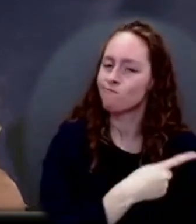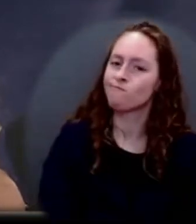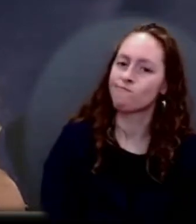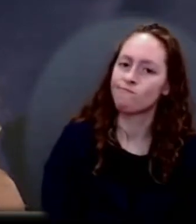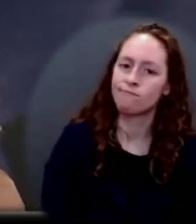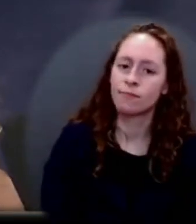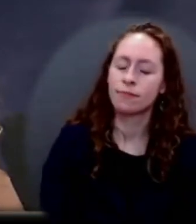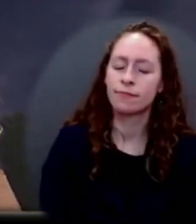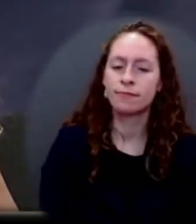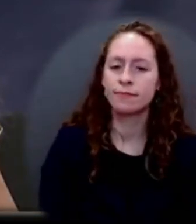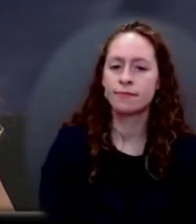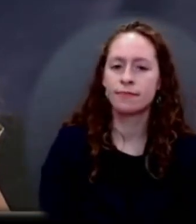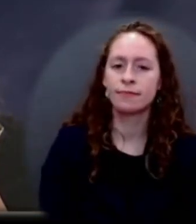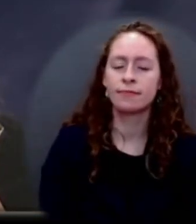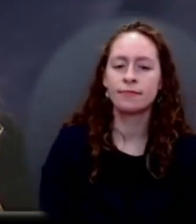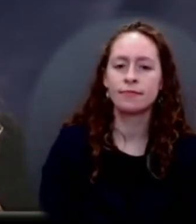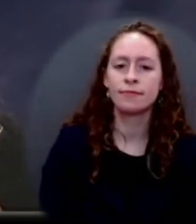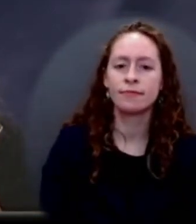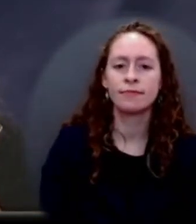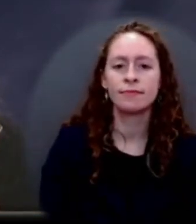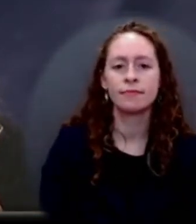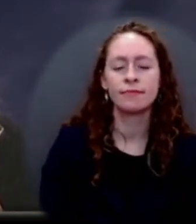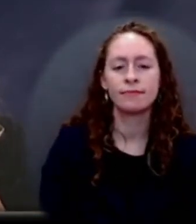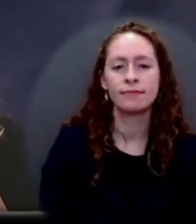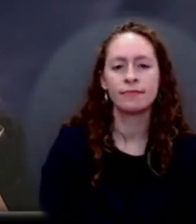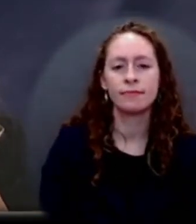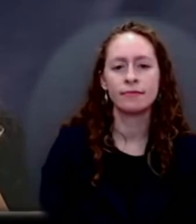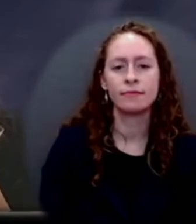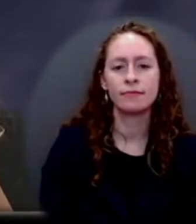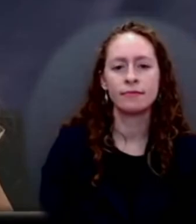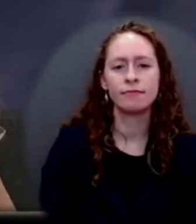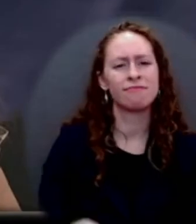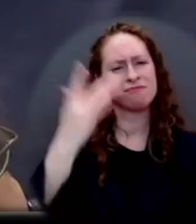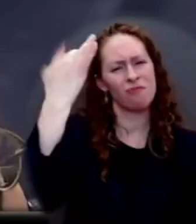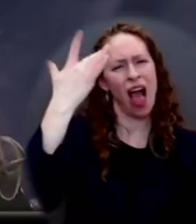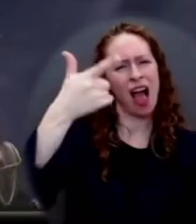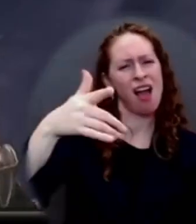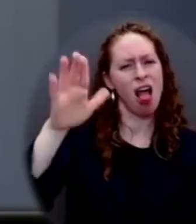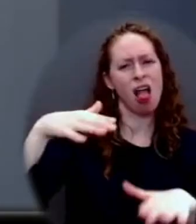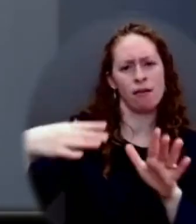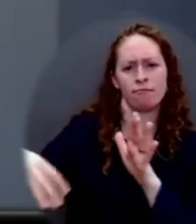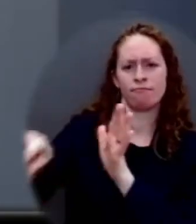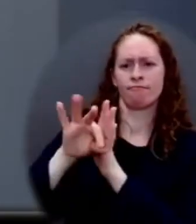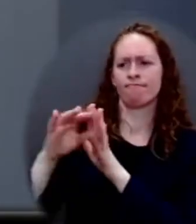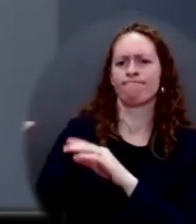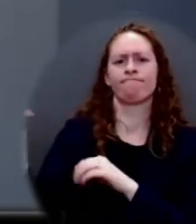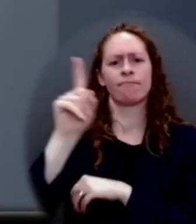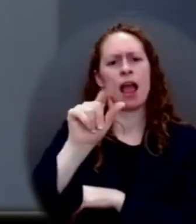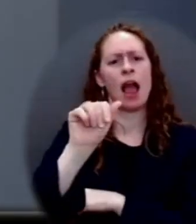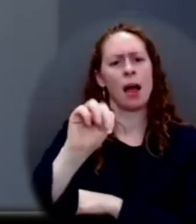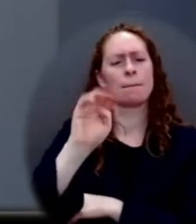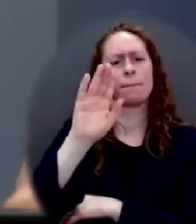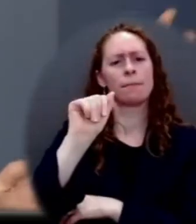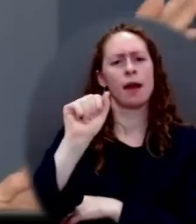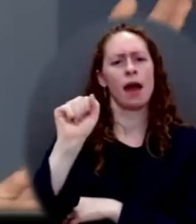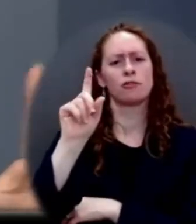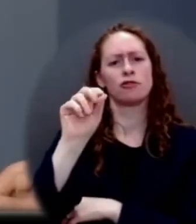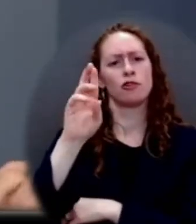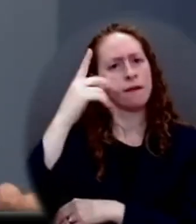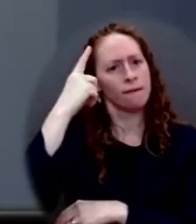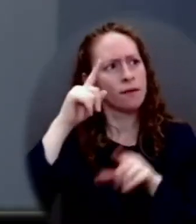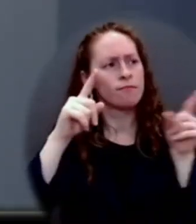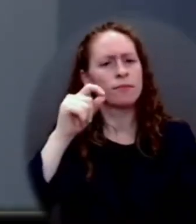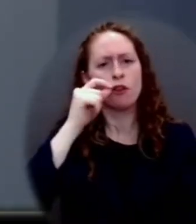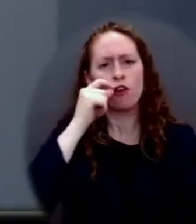not nominated an ambassador to Ukraine yet? And does he plan to do so soon? He absolutely plans to nominate an ambassador to Ukraine, just like any